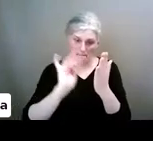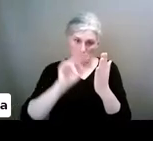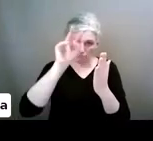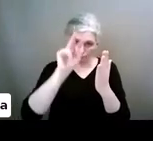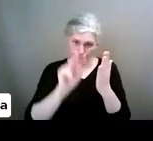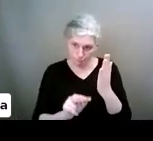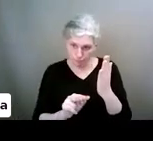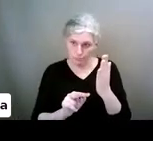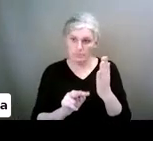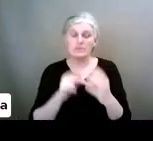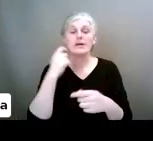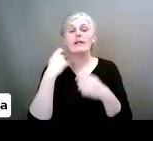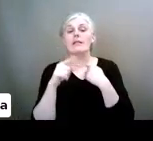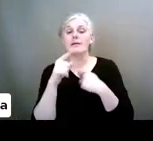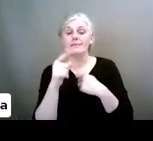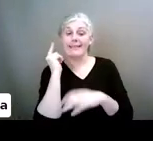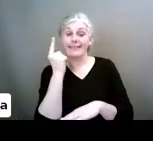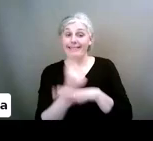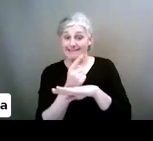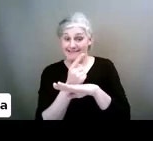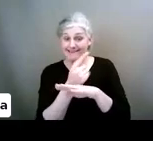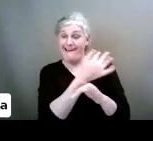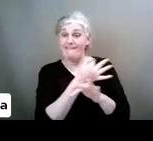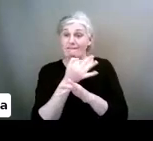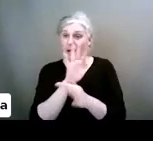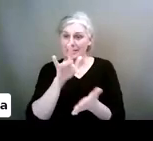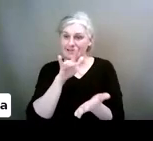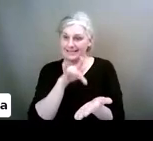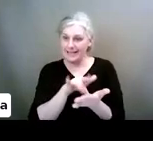And you go to here. Family center.